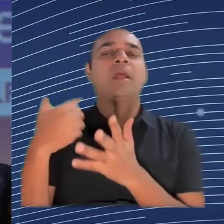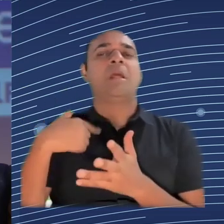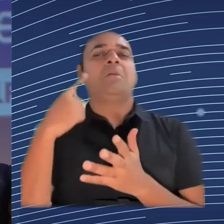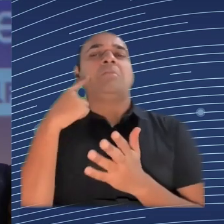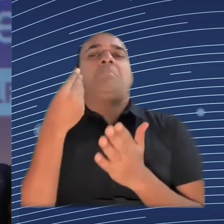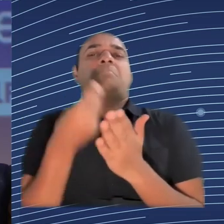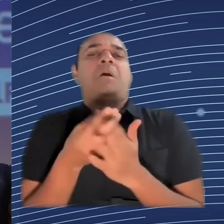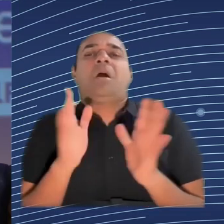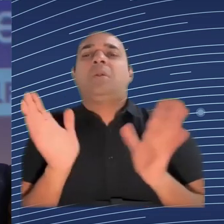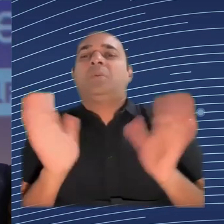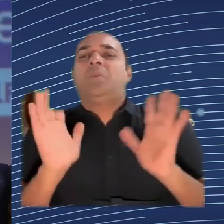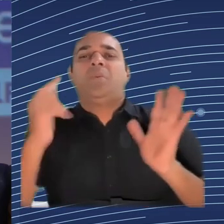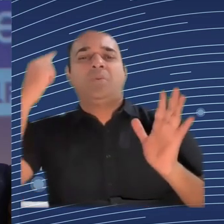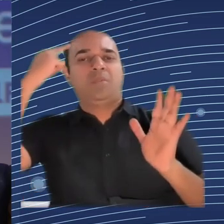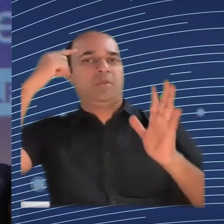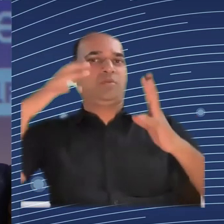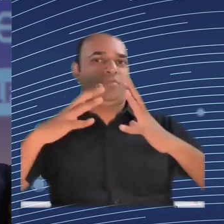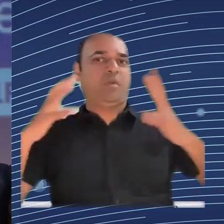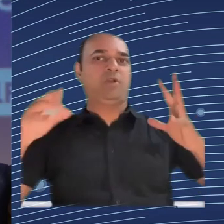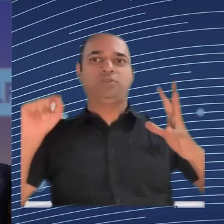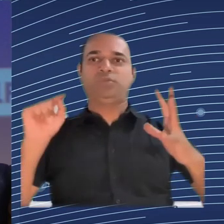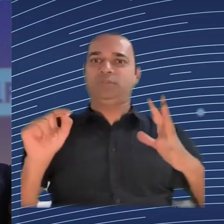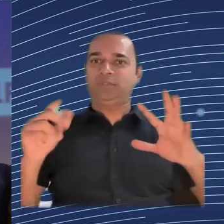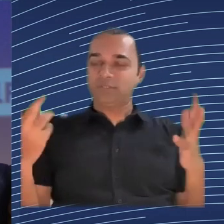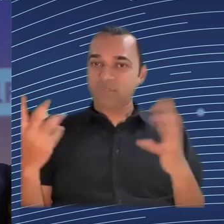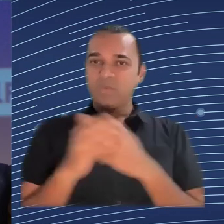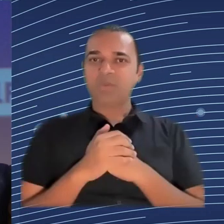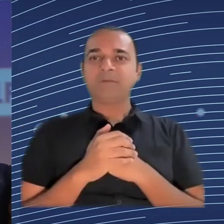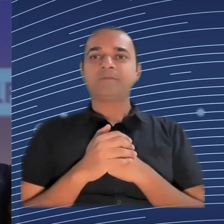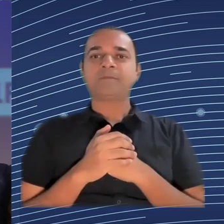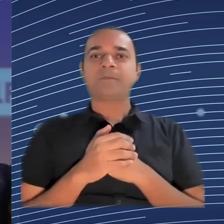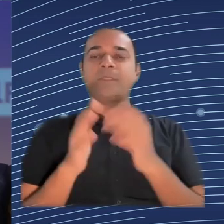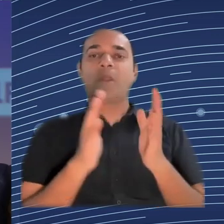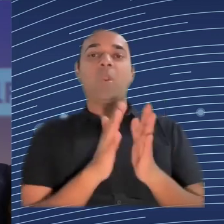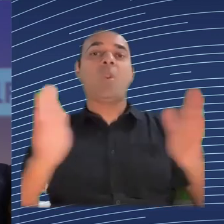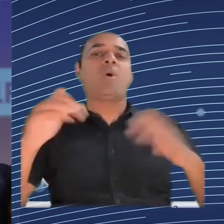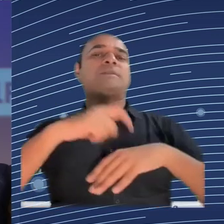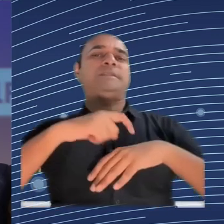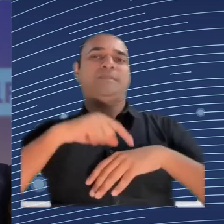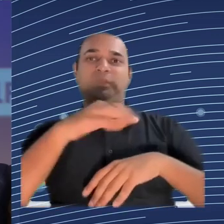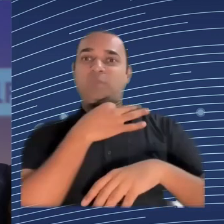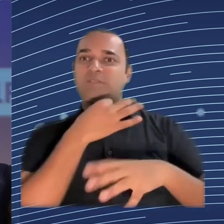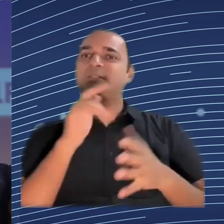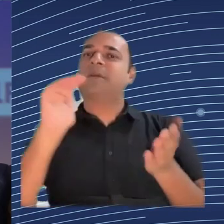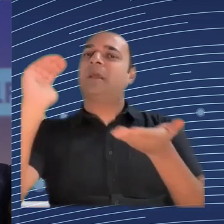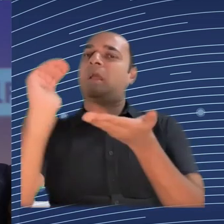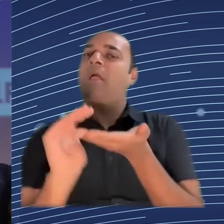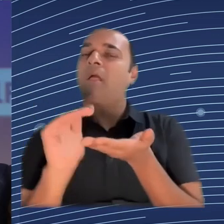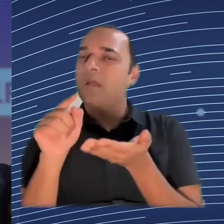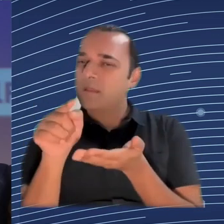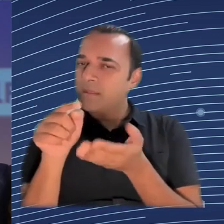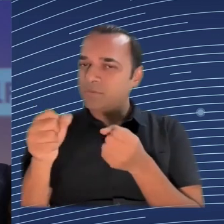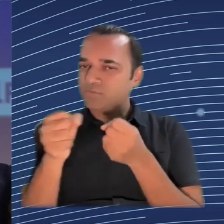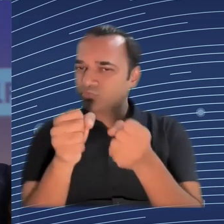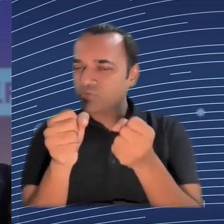AI systems kind of, you know, being too autonomous or something, well, the answer is human oversight.